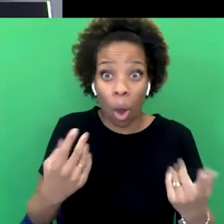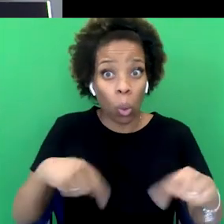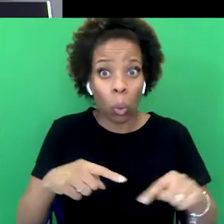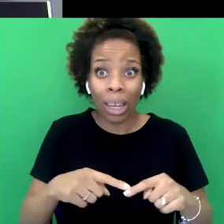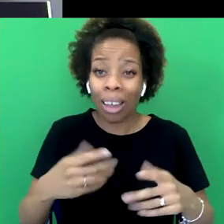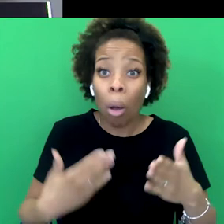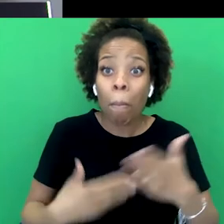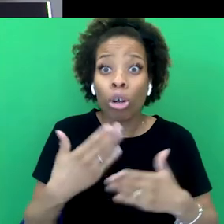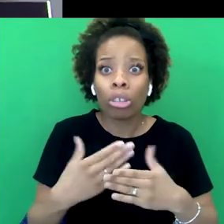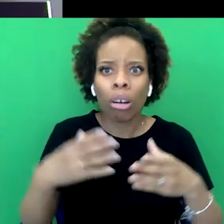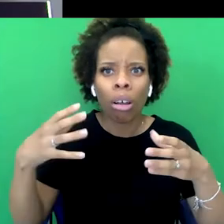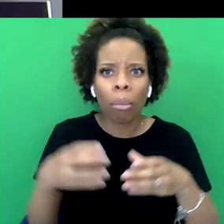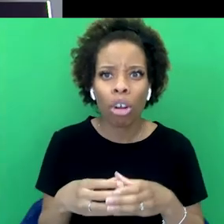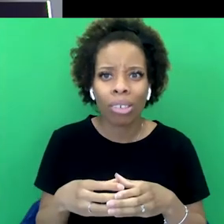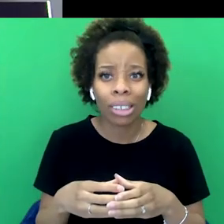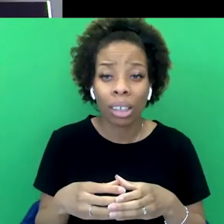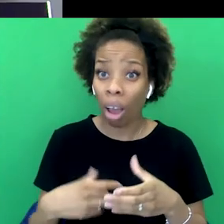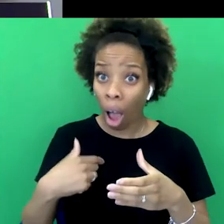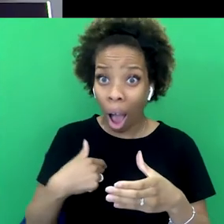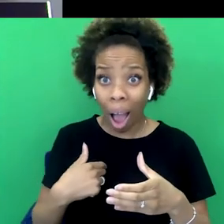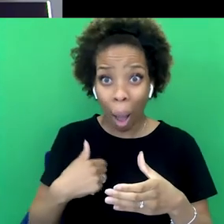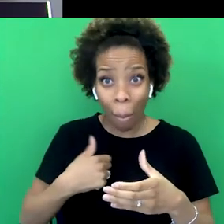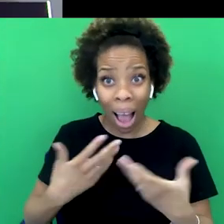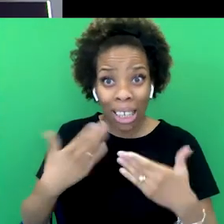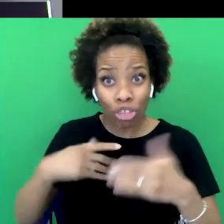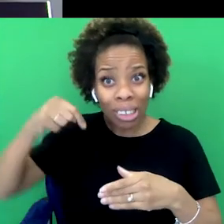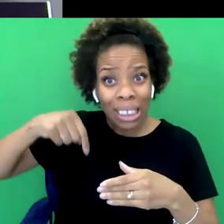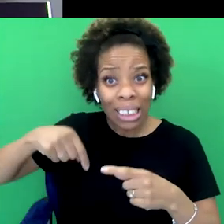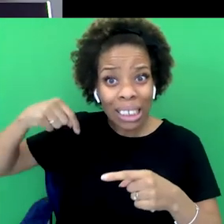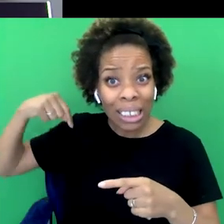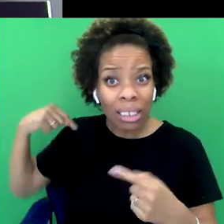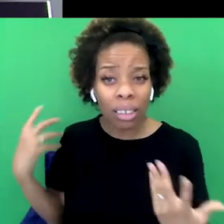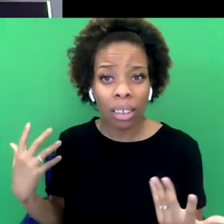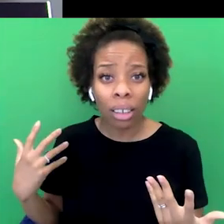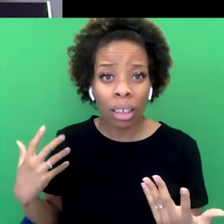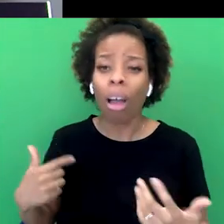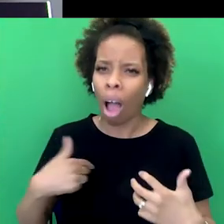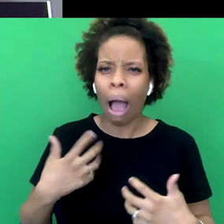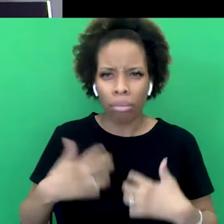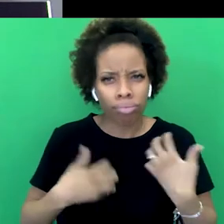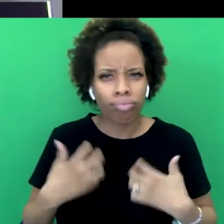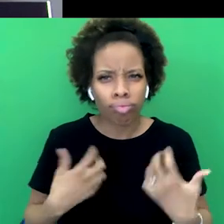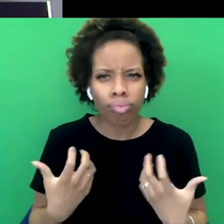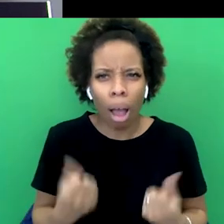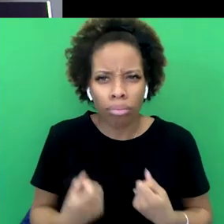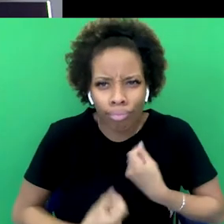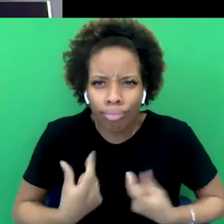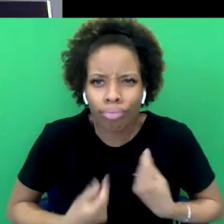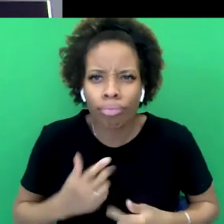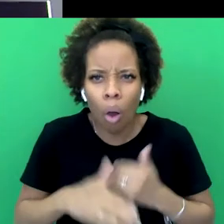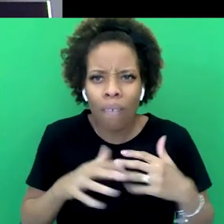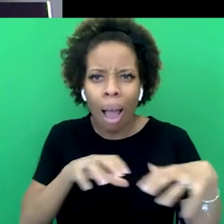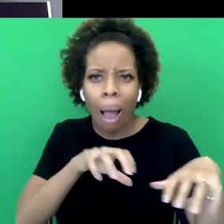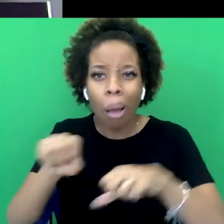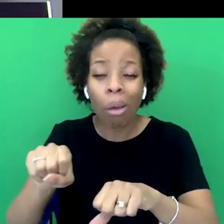So I'm a product of that, you know. So I don't feel angry about empire. I said, I feel like what we need to do about in the debate